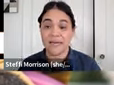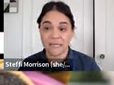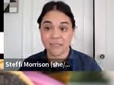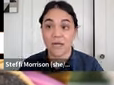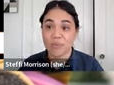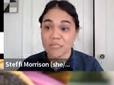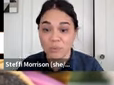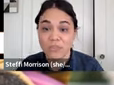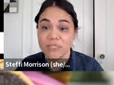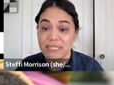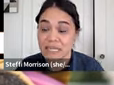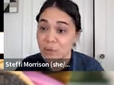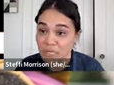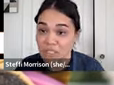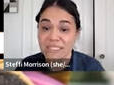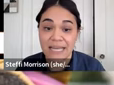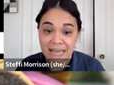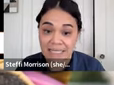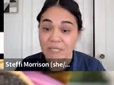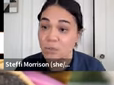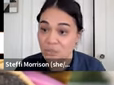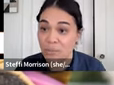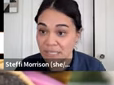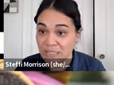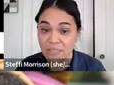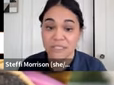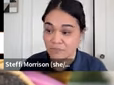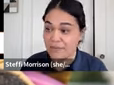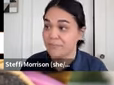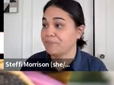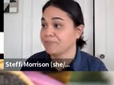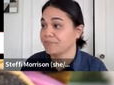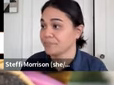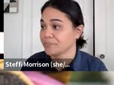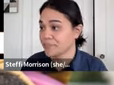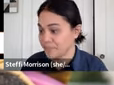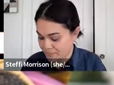and that omnibus poll used the same questions as the cultural participants survey.